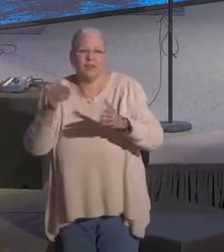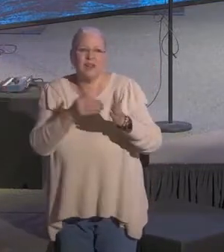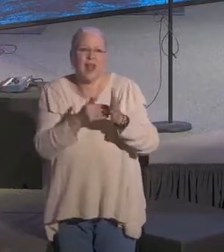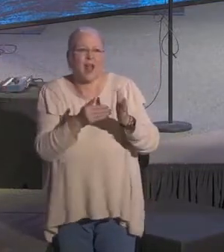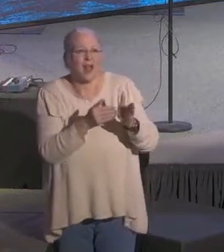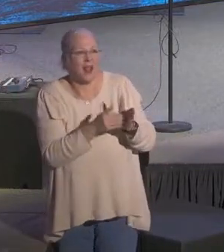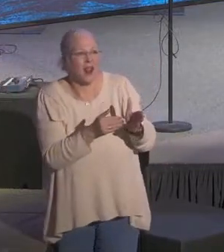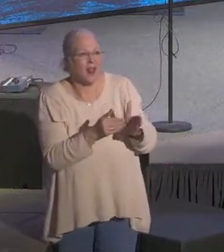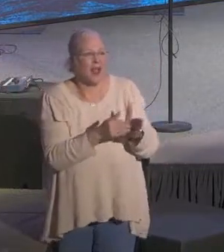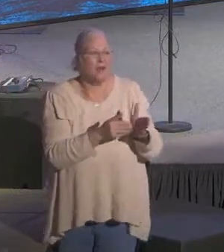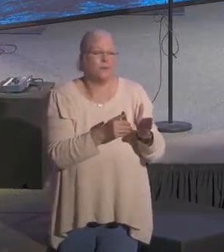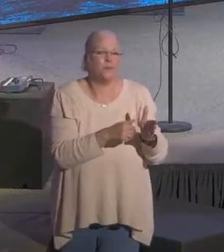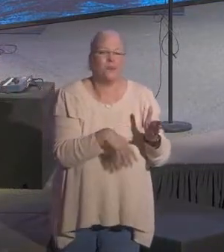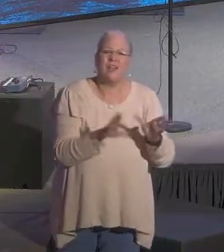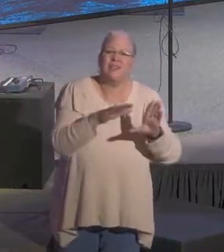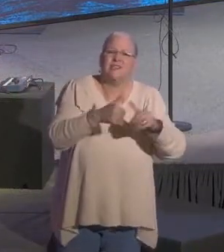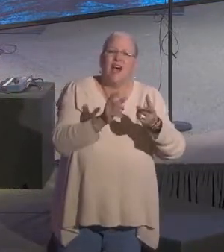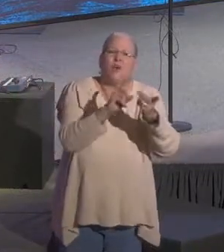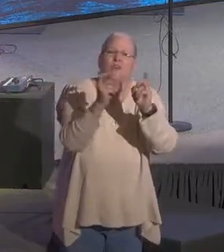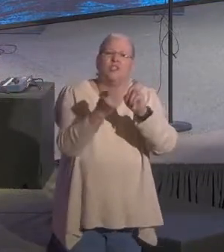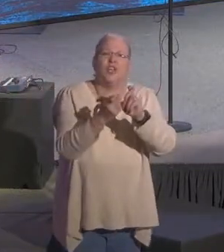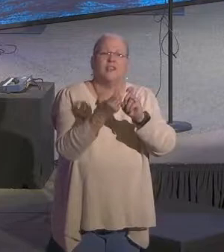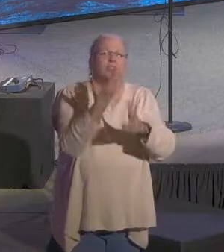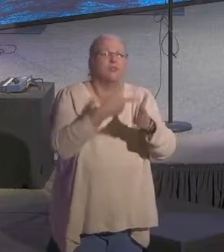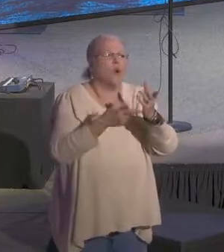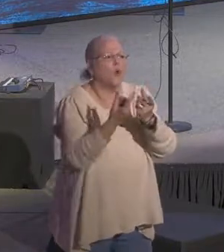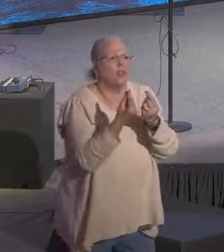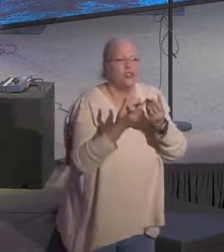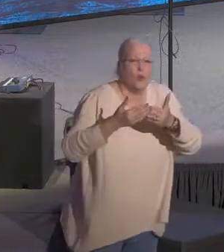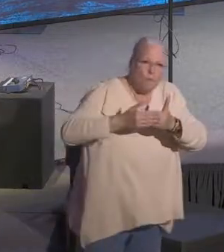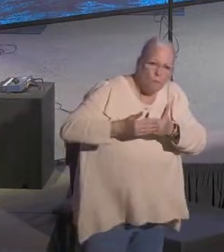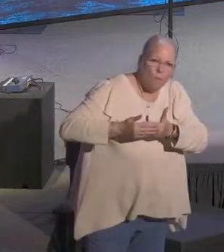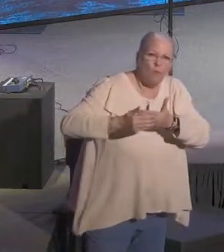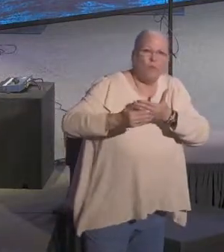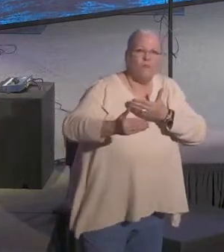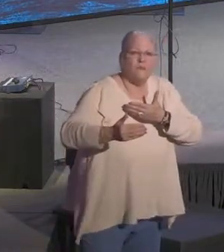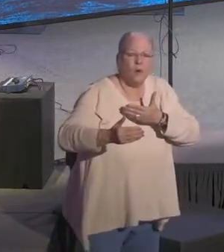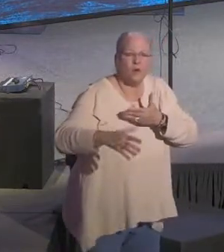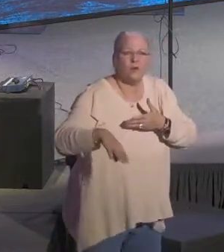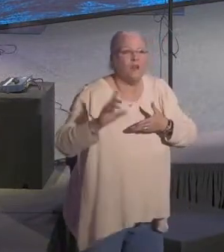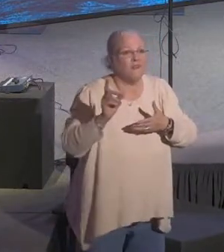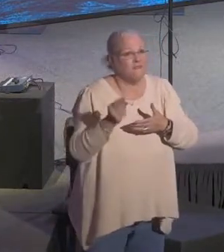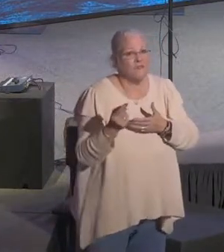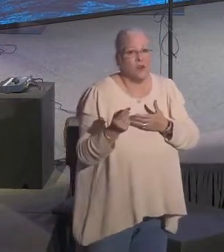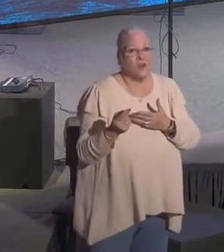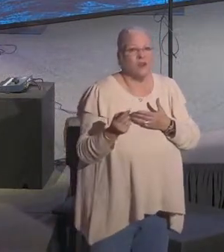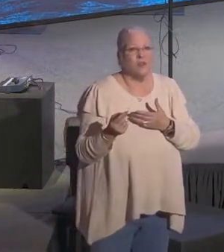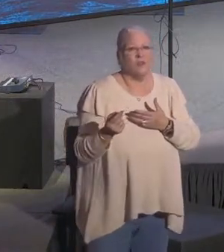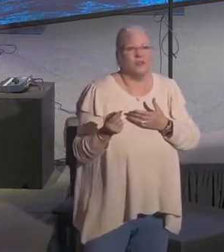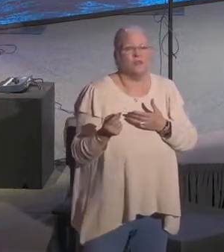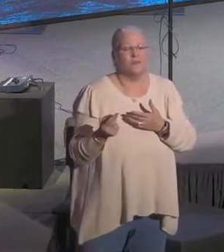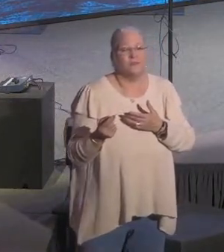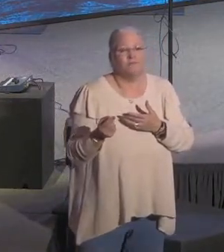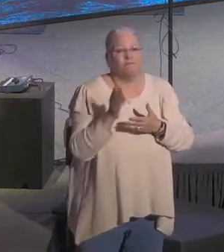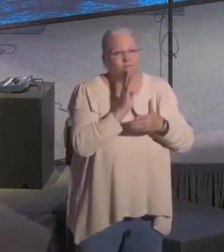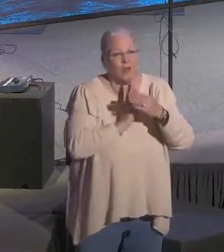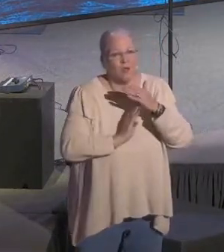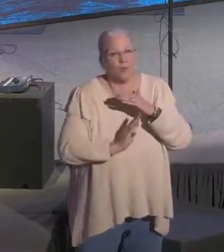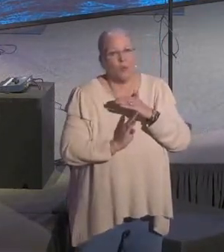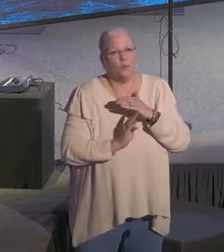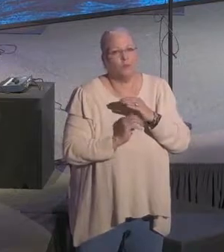for this? This is how we change. This is what we do going forward. The first dynamic is this, humble.